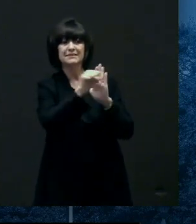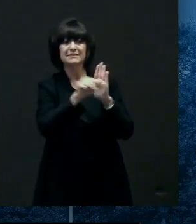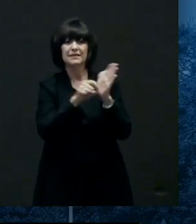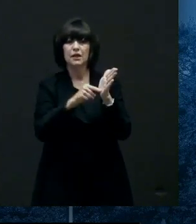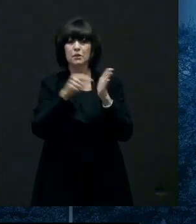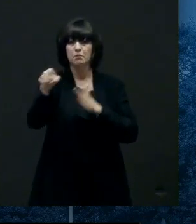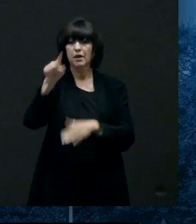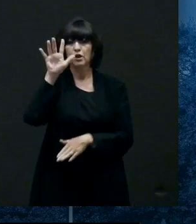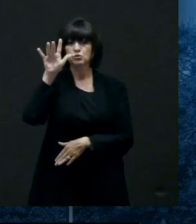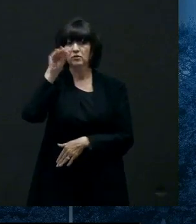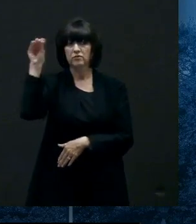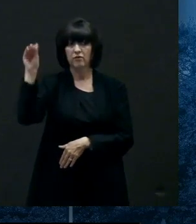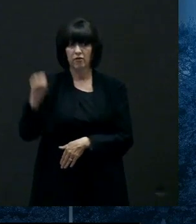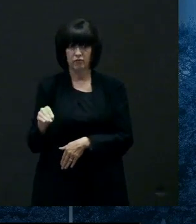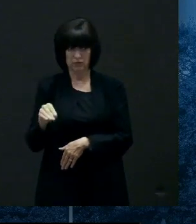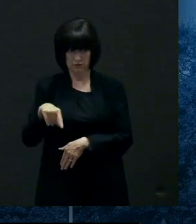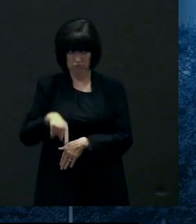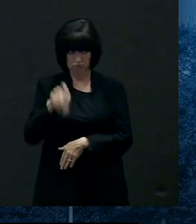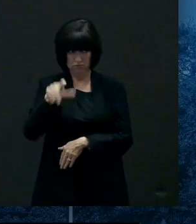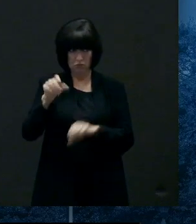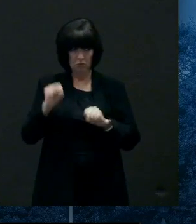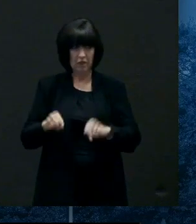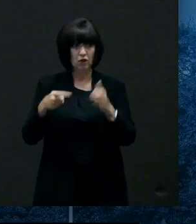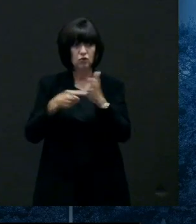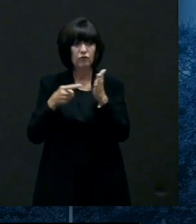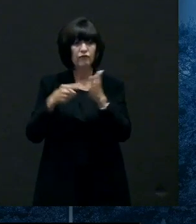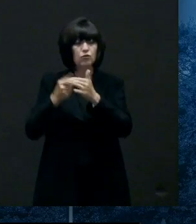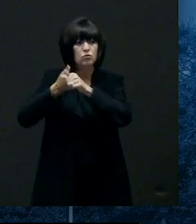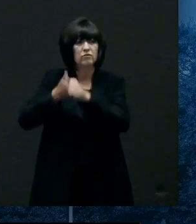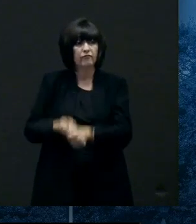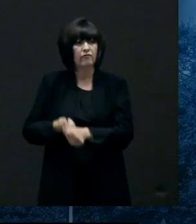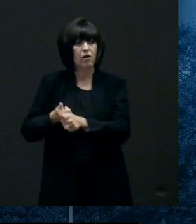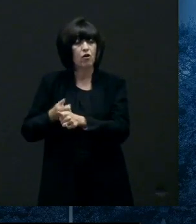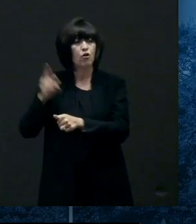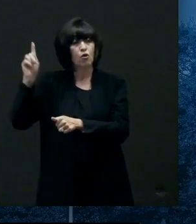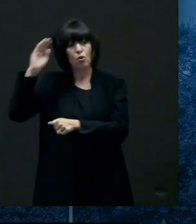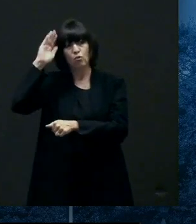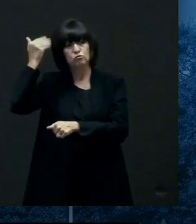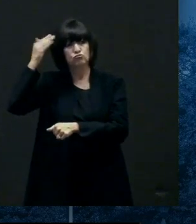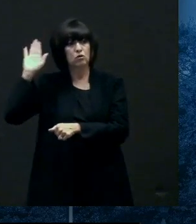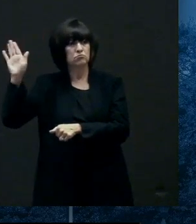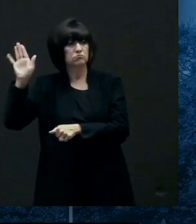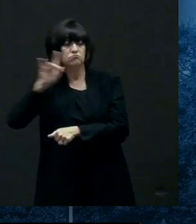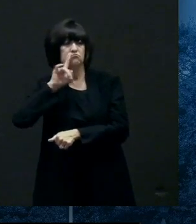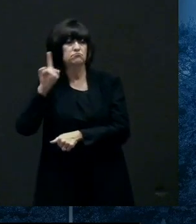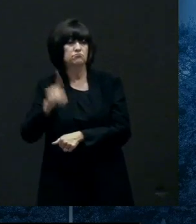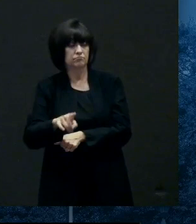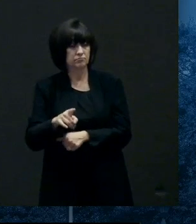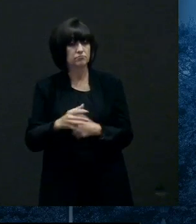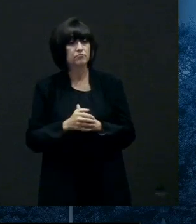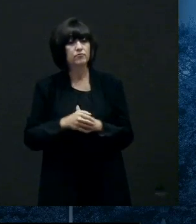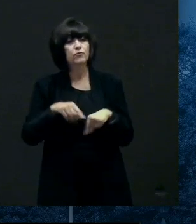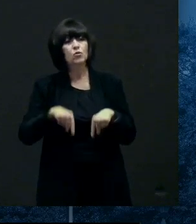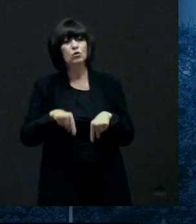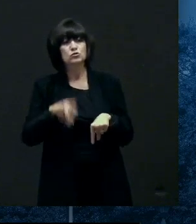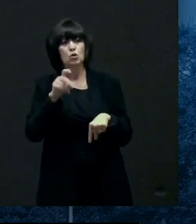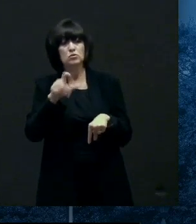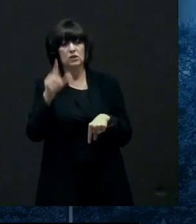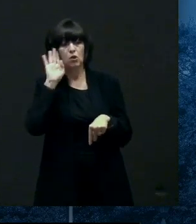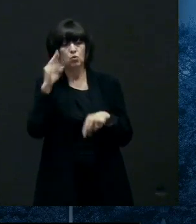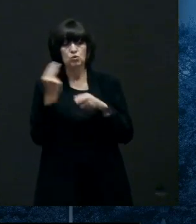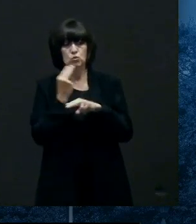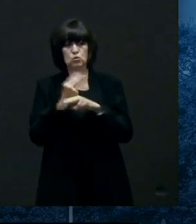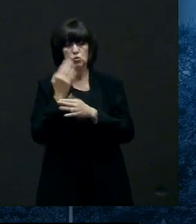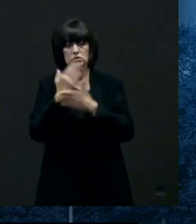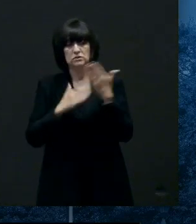well delaware is going to use part of its cares act to pay for the unemployment benefits